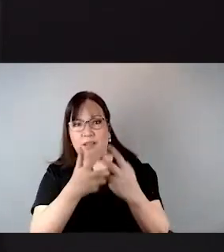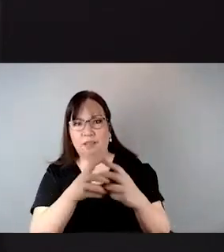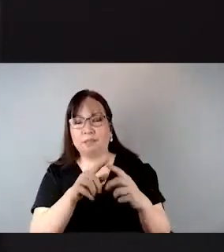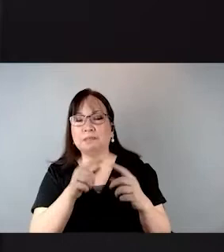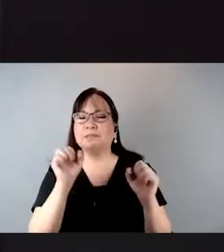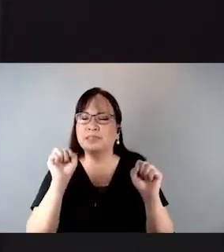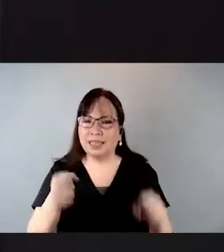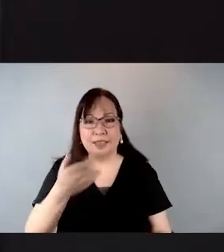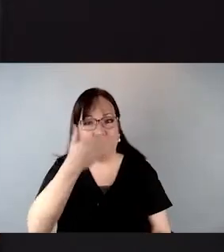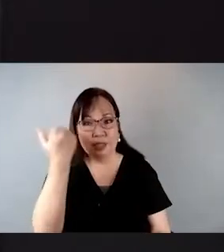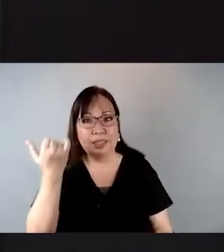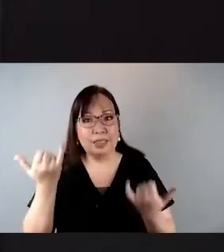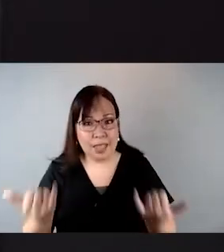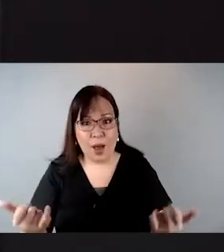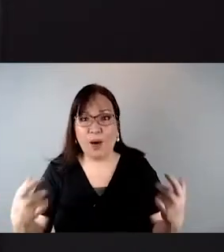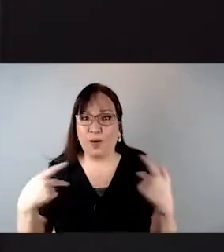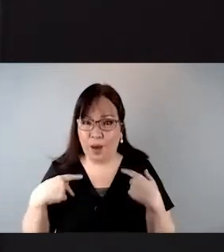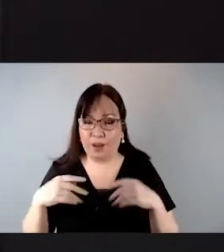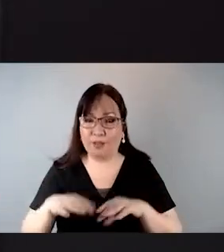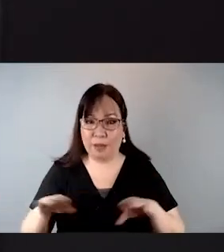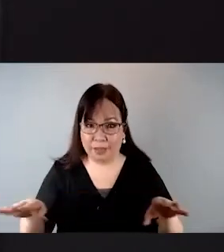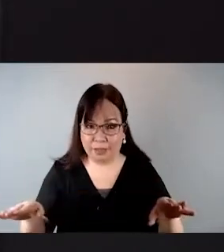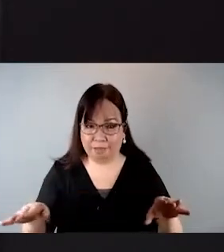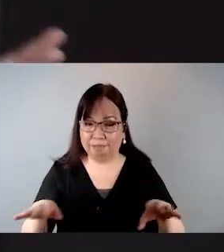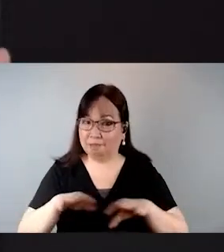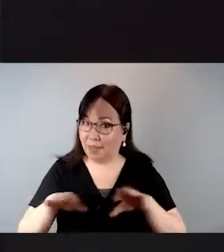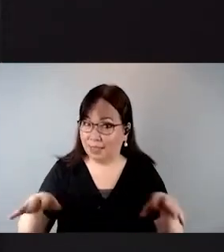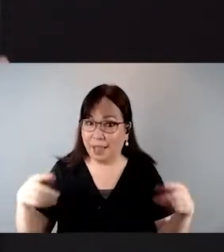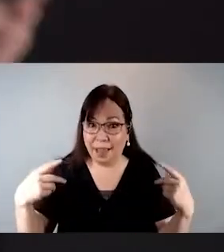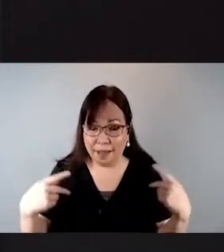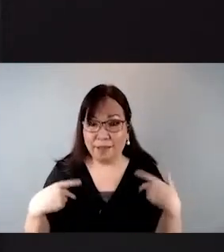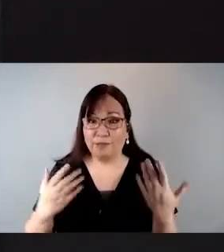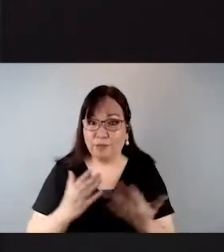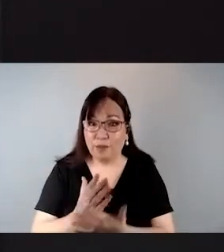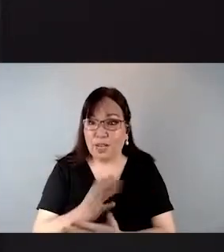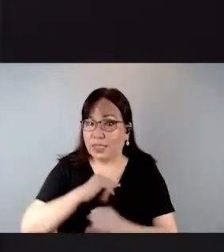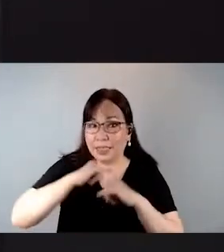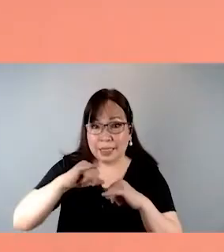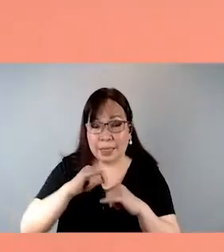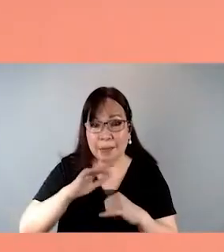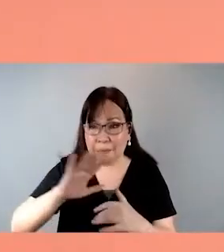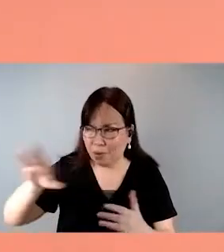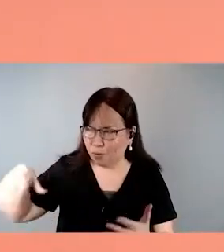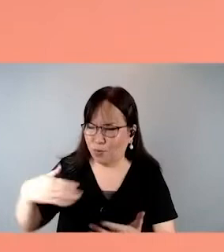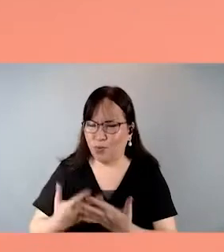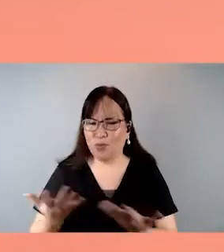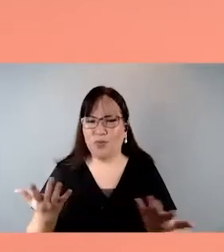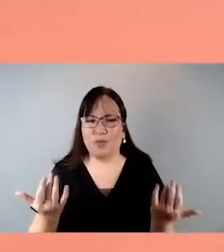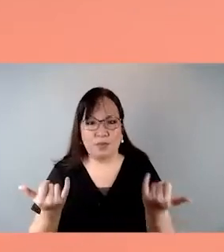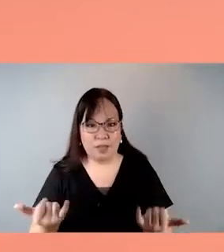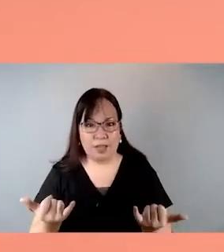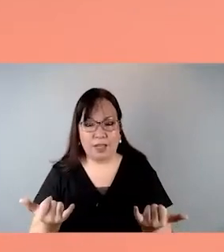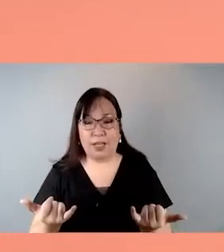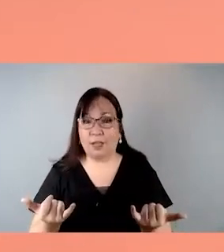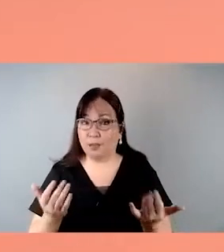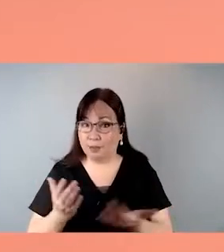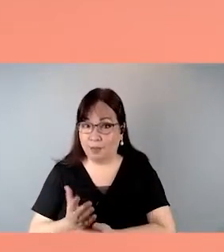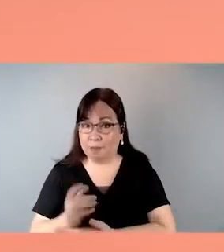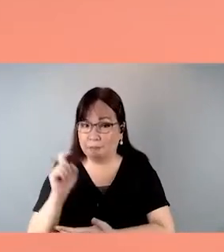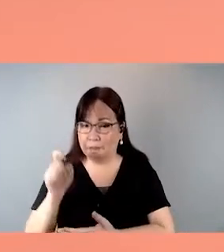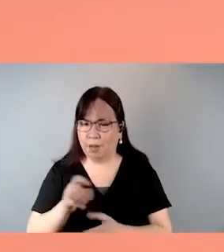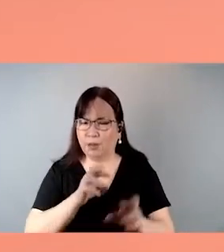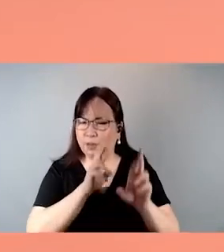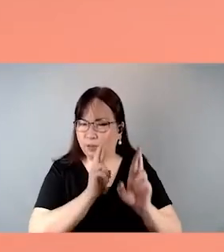that they are present today, they have rights like all of us today, and these rights need to be